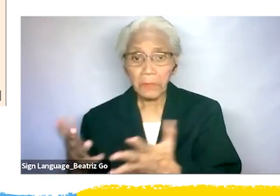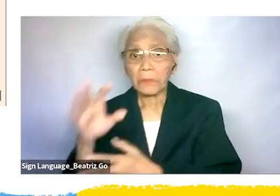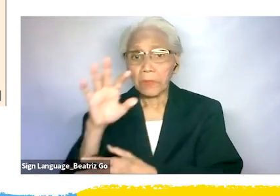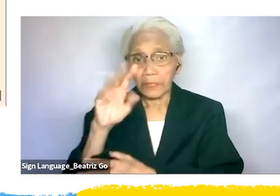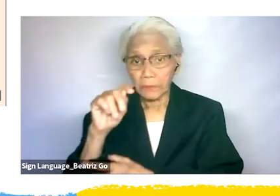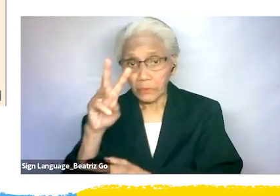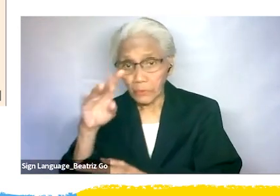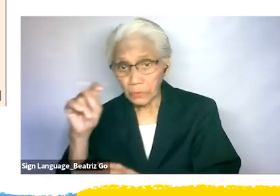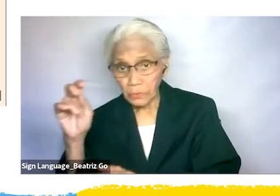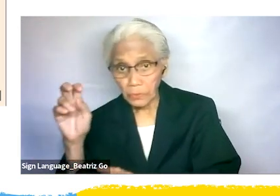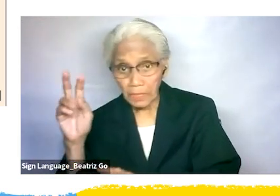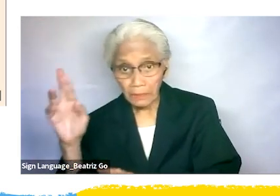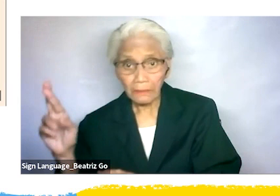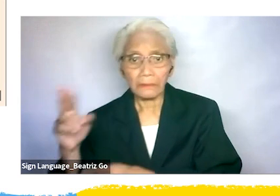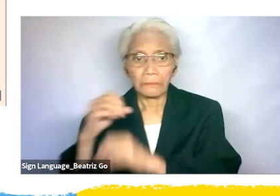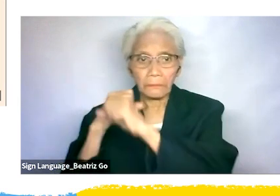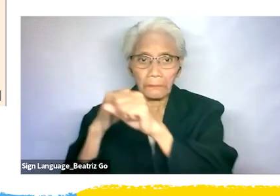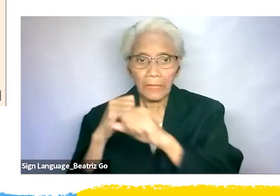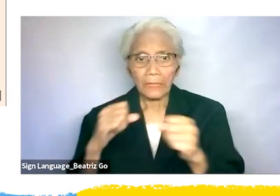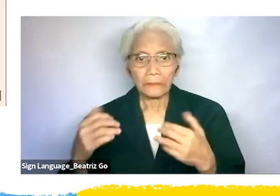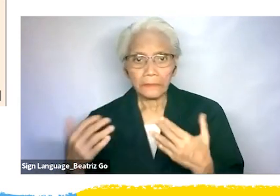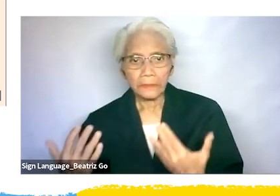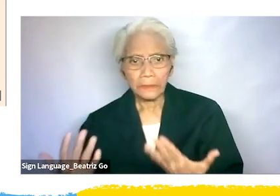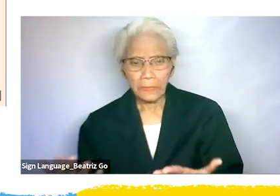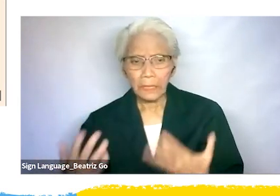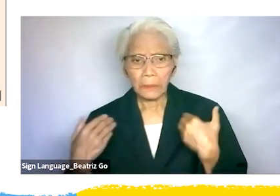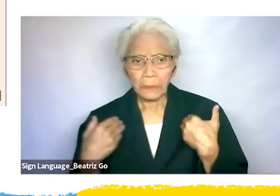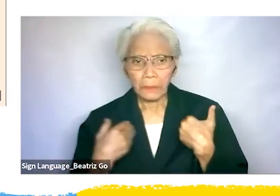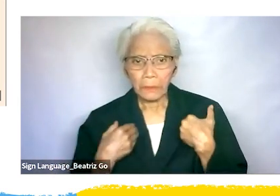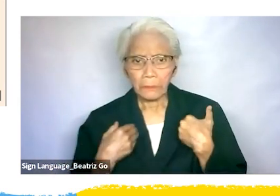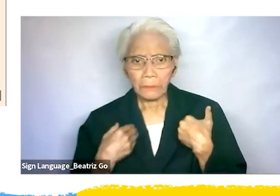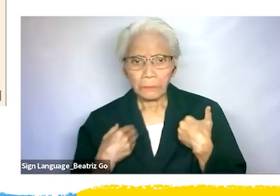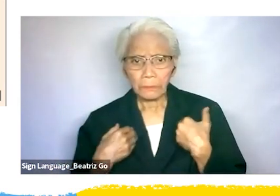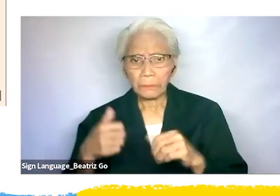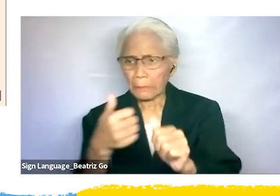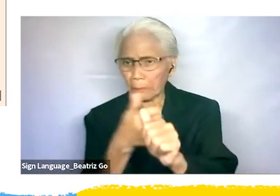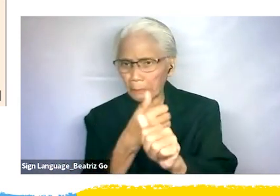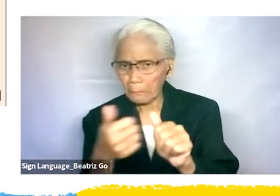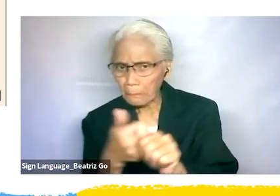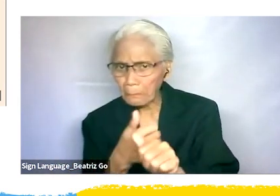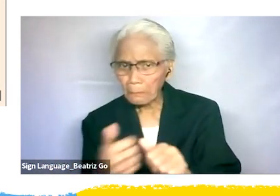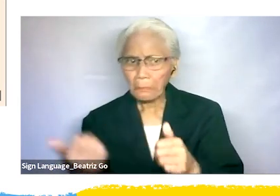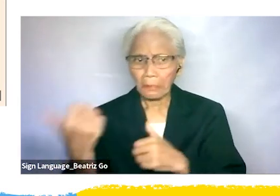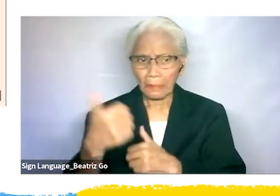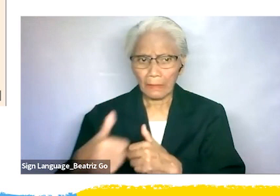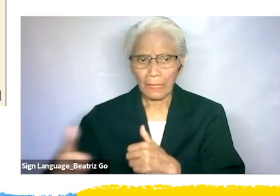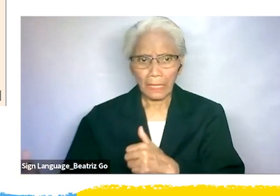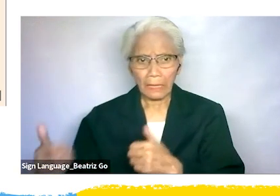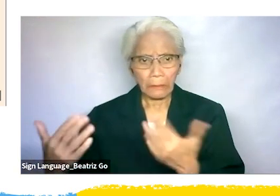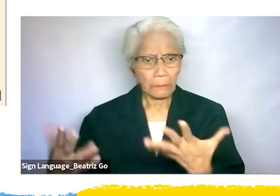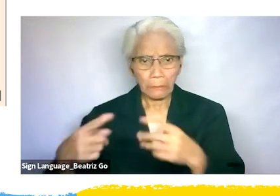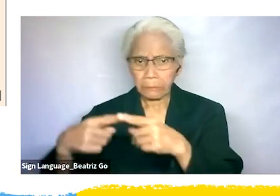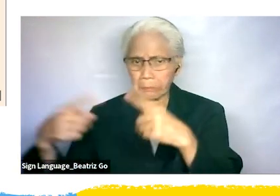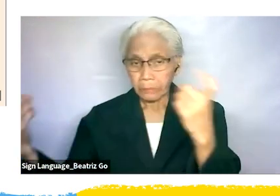schedule the protests and to accuse and defame their opponents. In this involves the